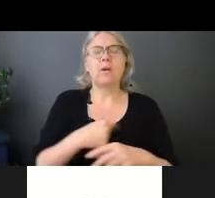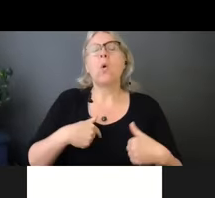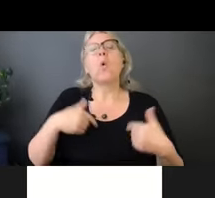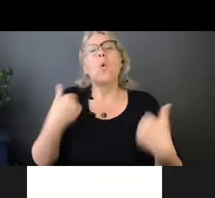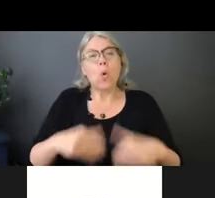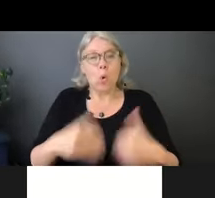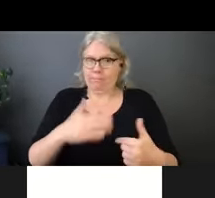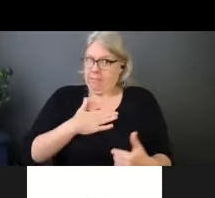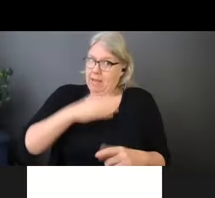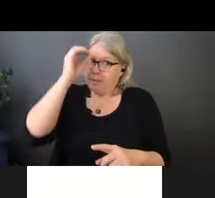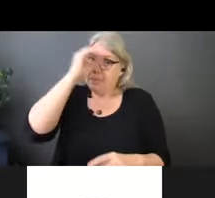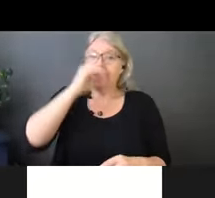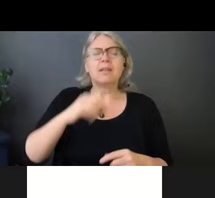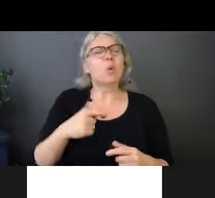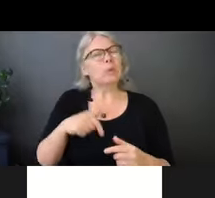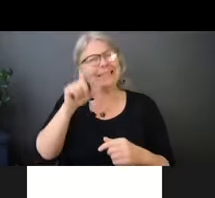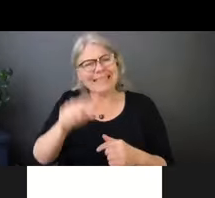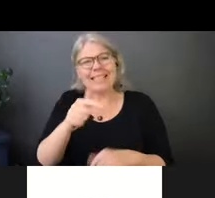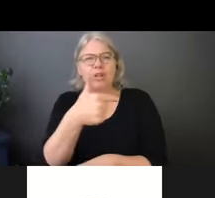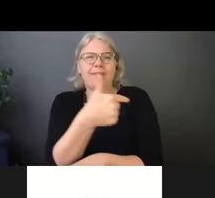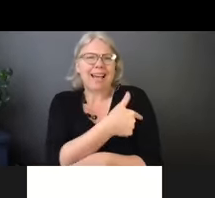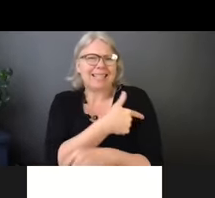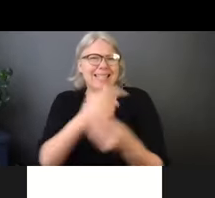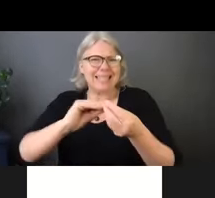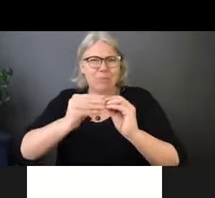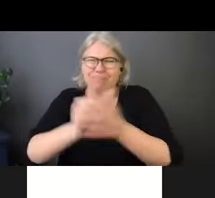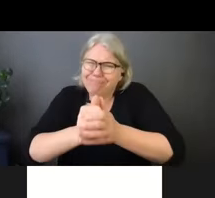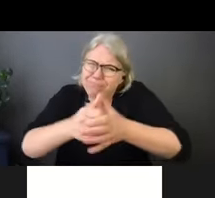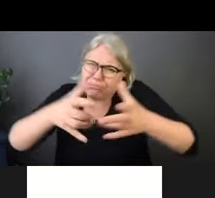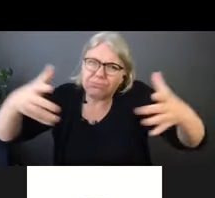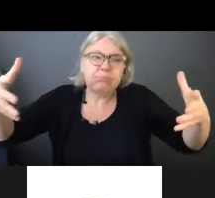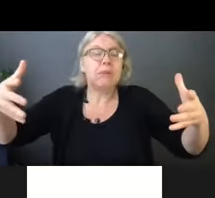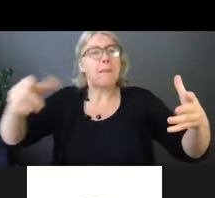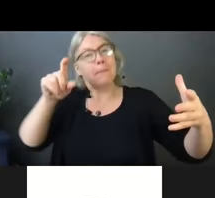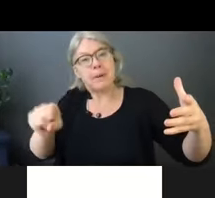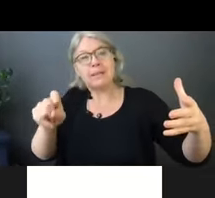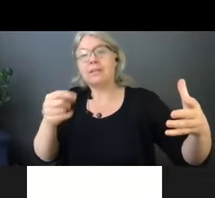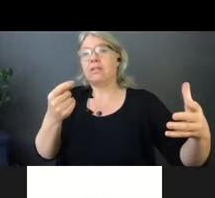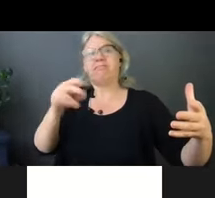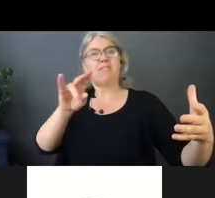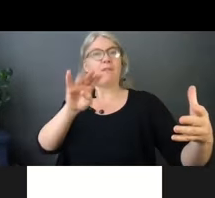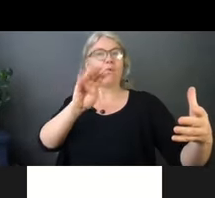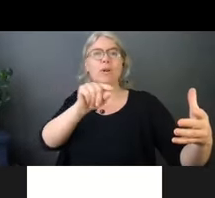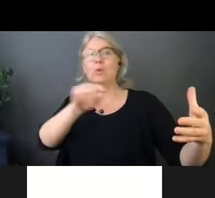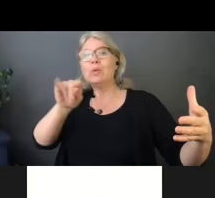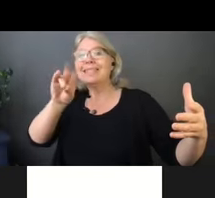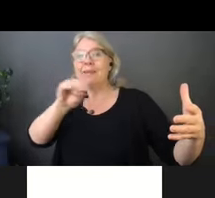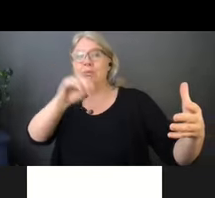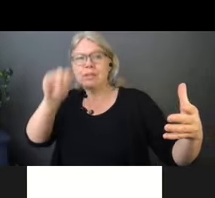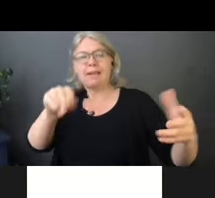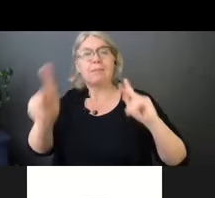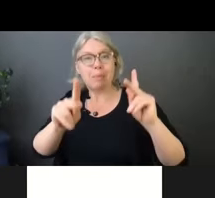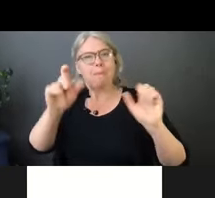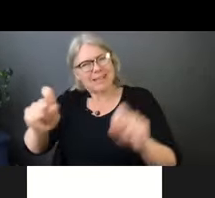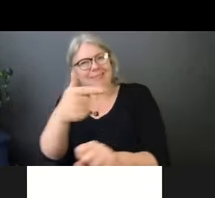and we don't, the herd immunity, I'm seeing anywhere from 40 to 70% of people needing to be vaccinated in order